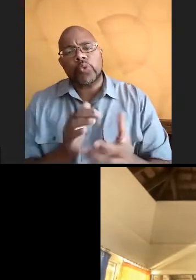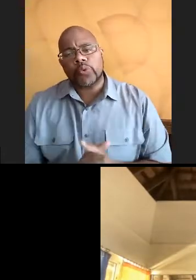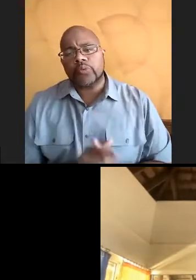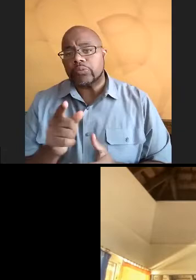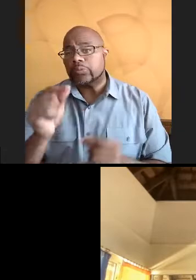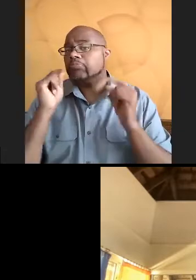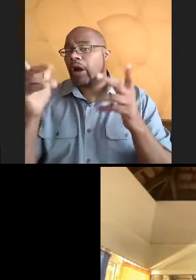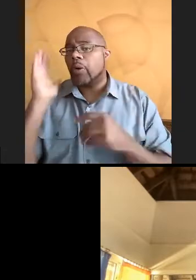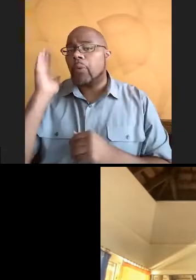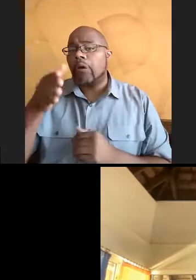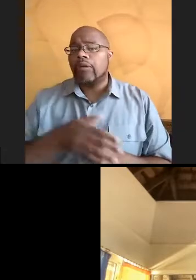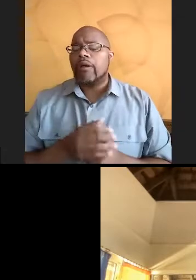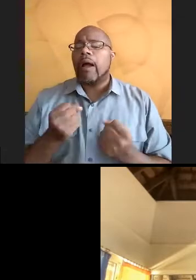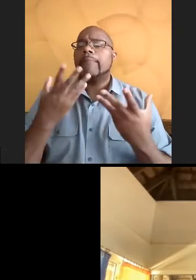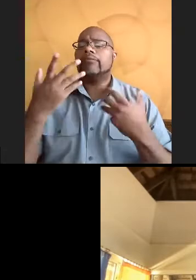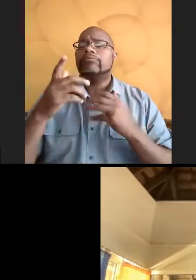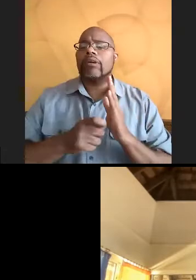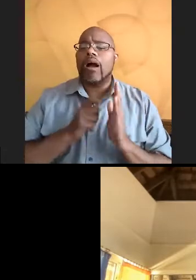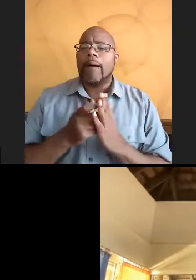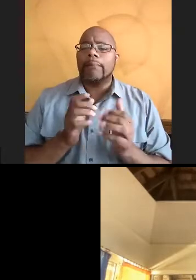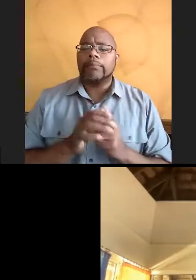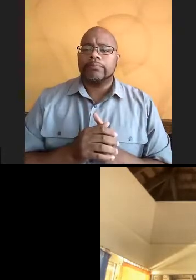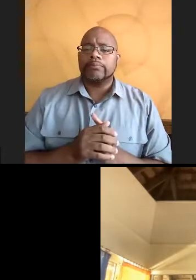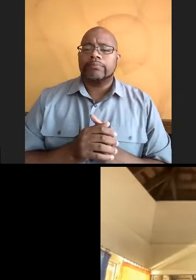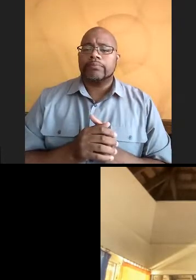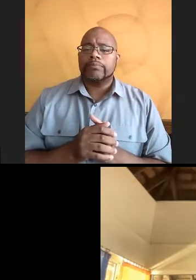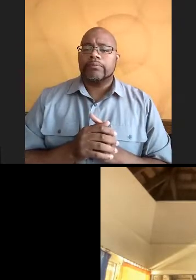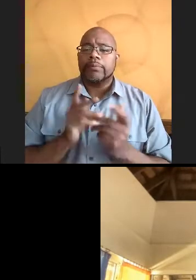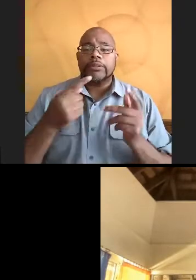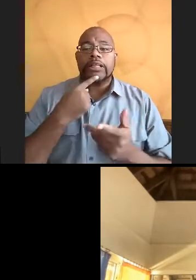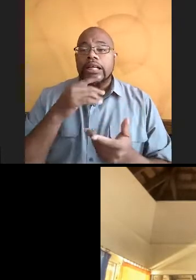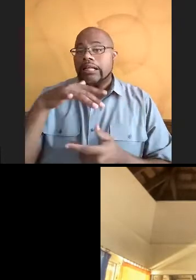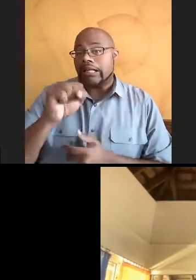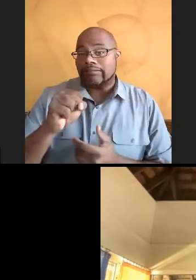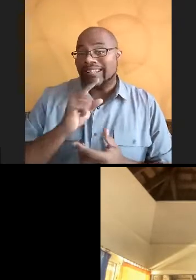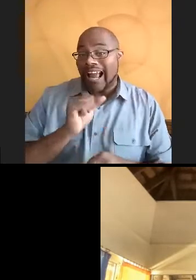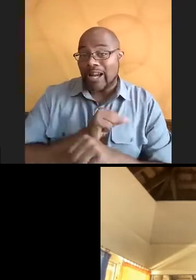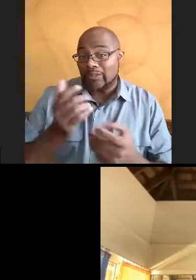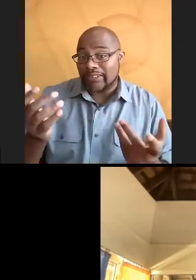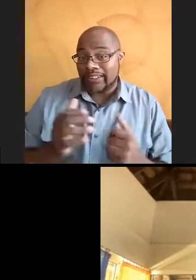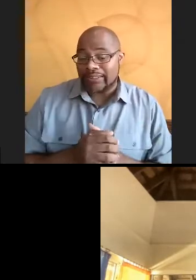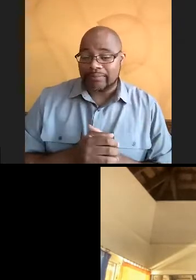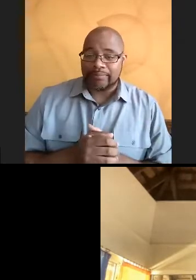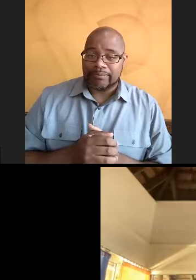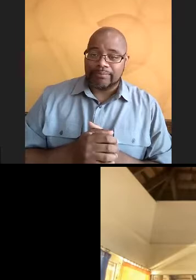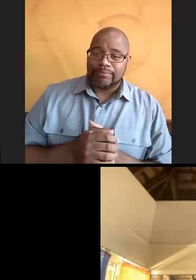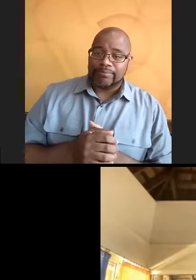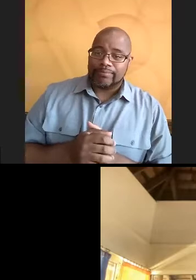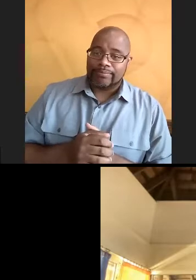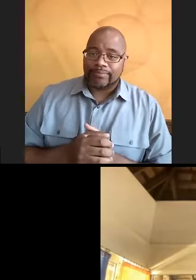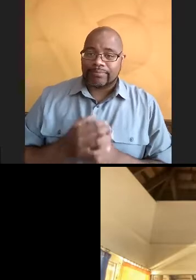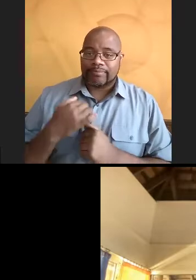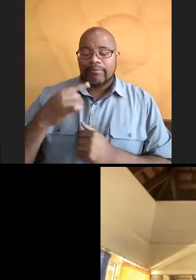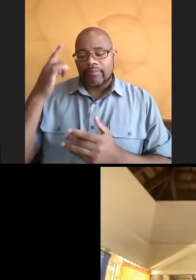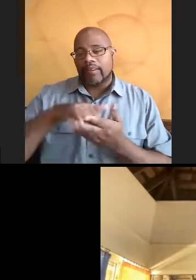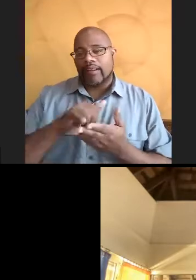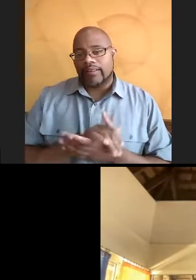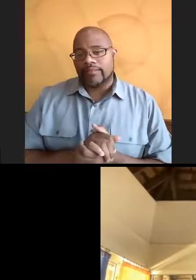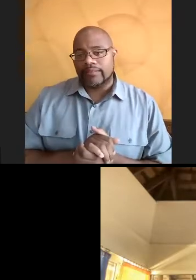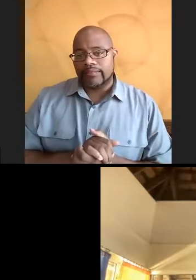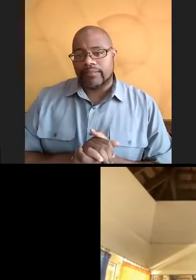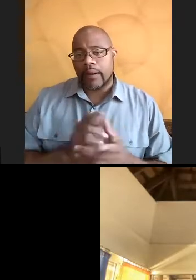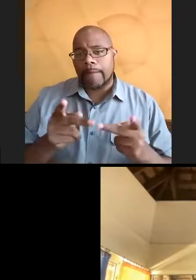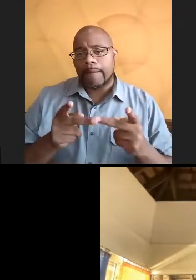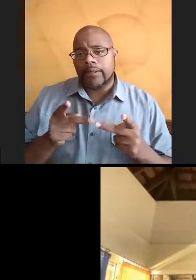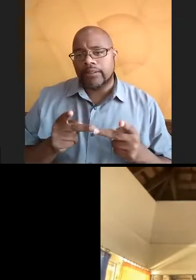surprised at how many times people say yes, actually, you know. I think that places